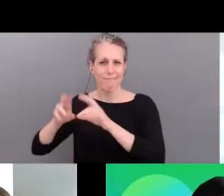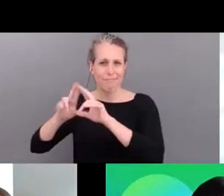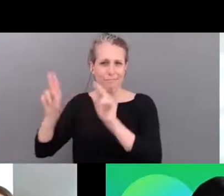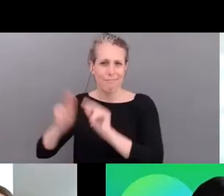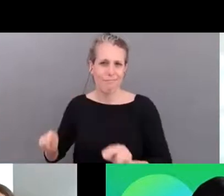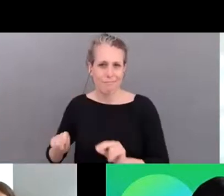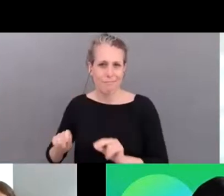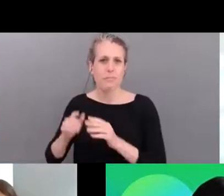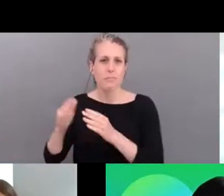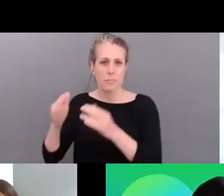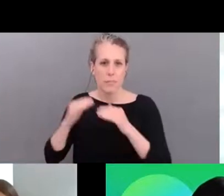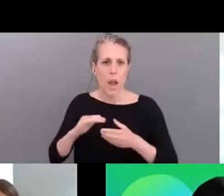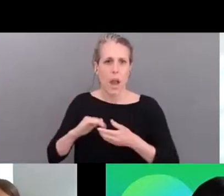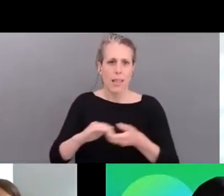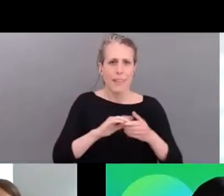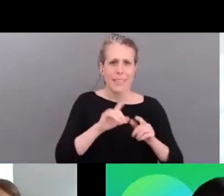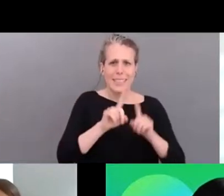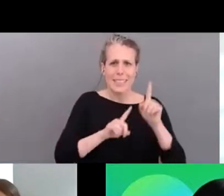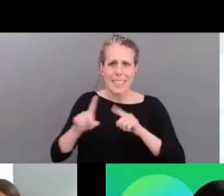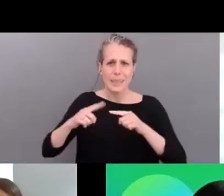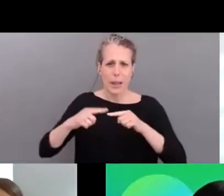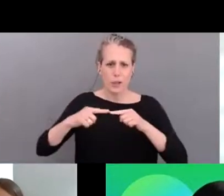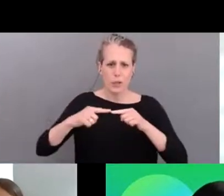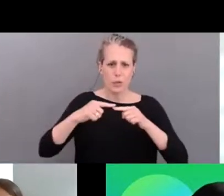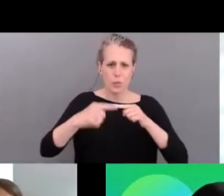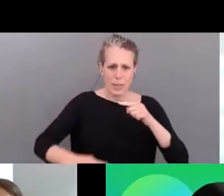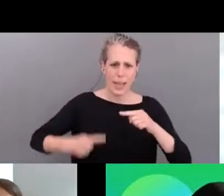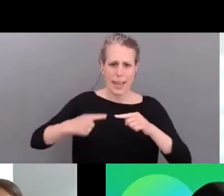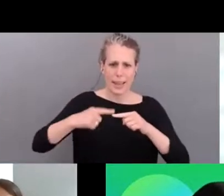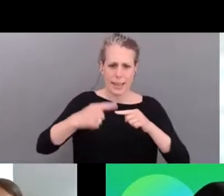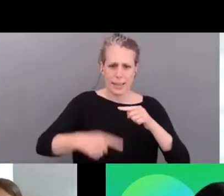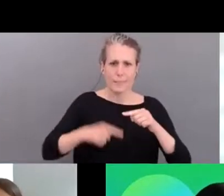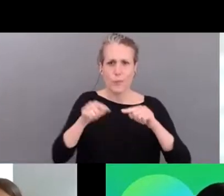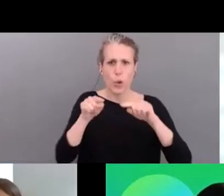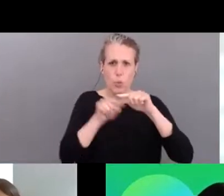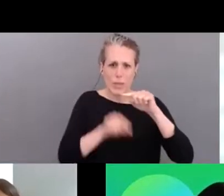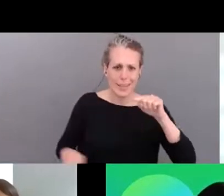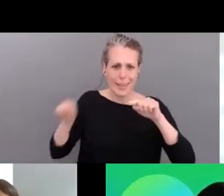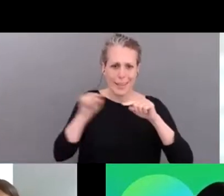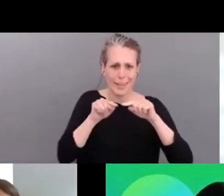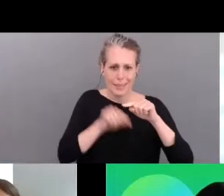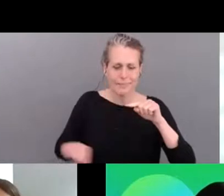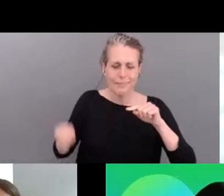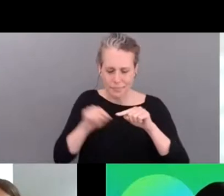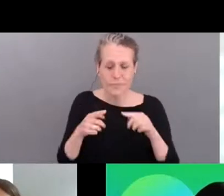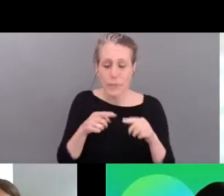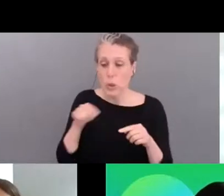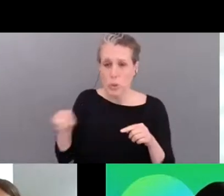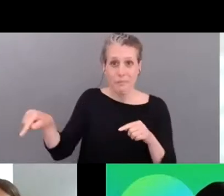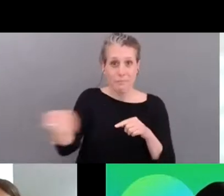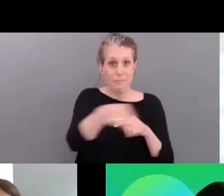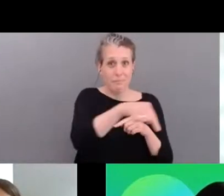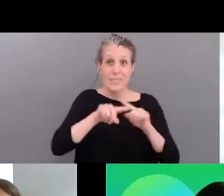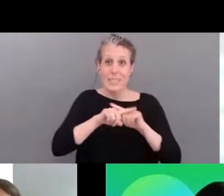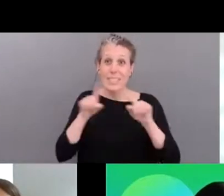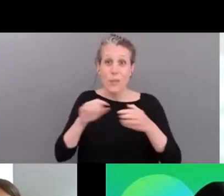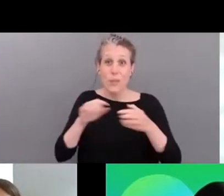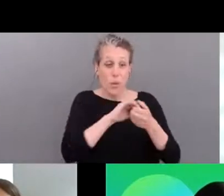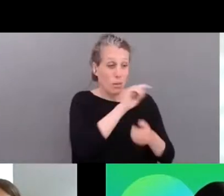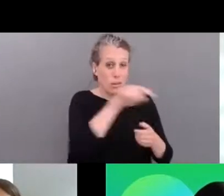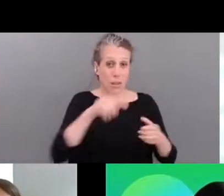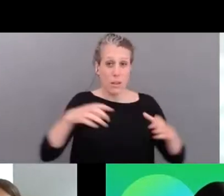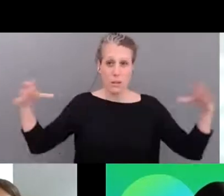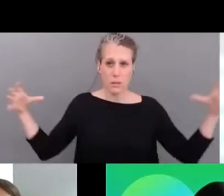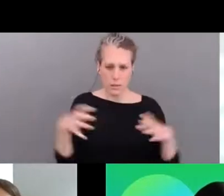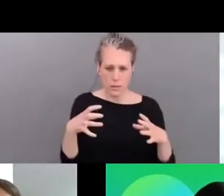cities and recycling so we we have 10 organizations that have come together to help build some guidelines in terms